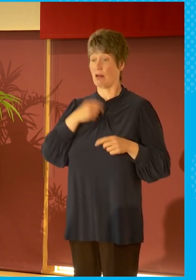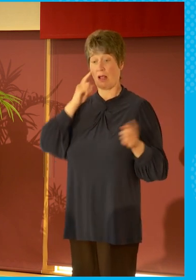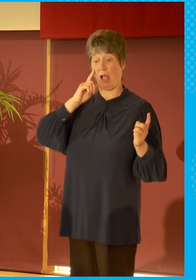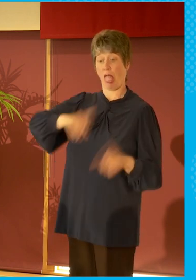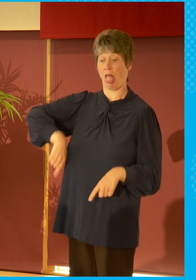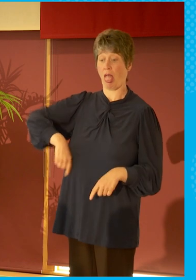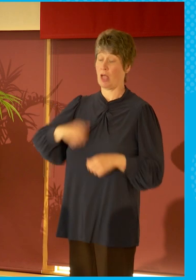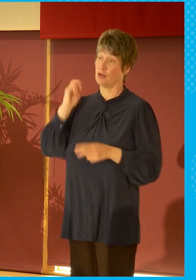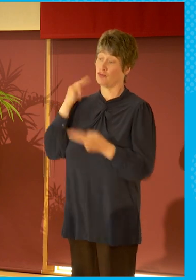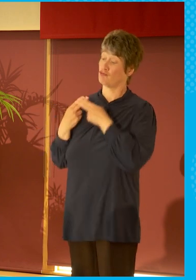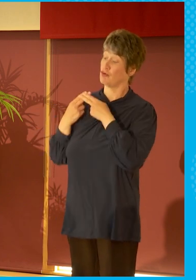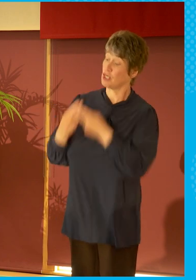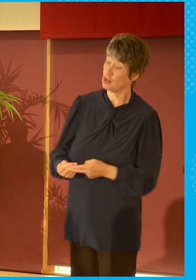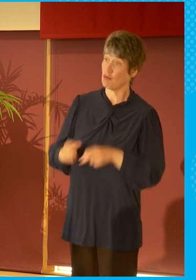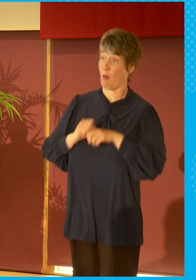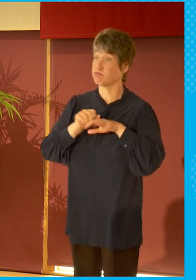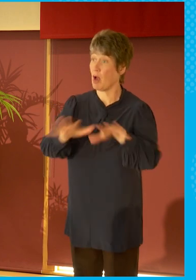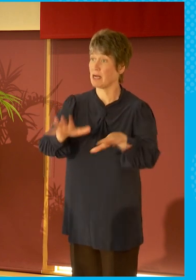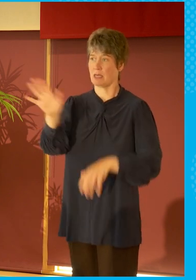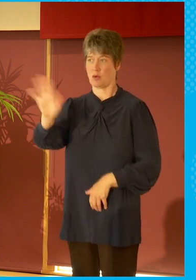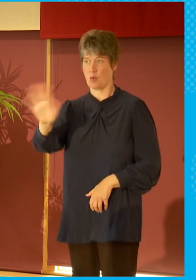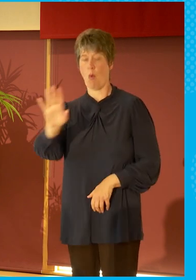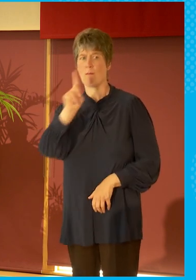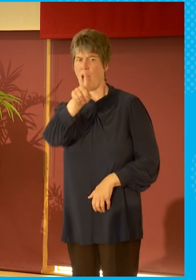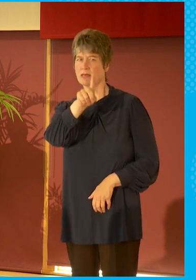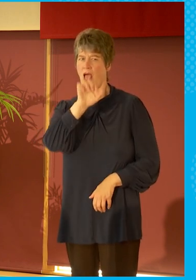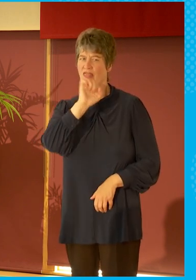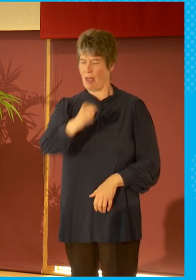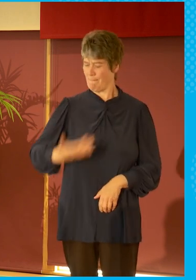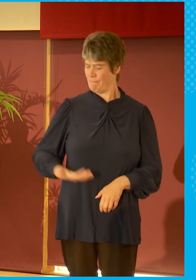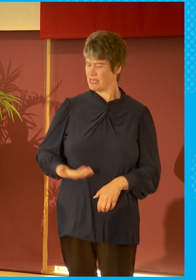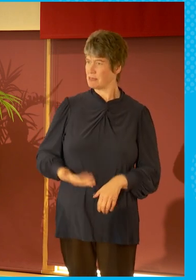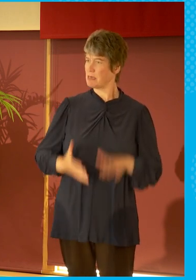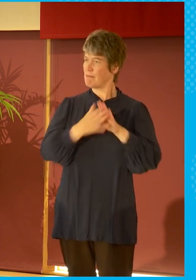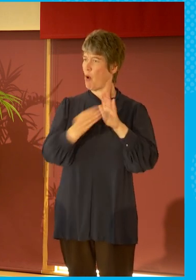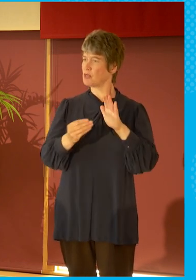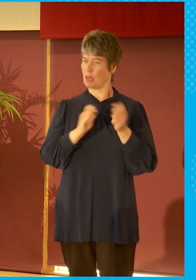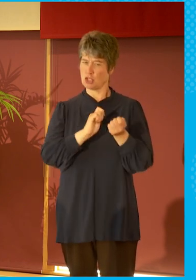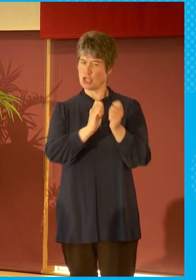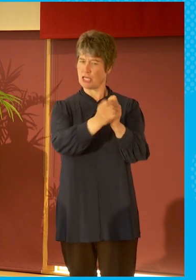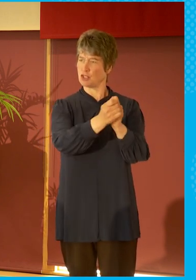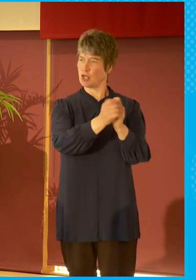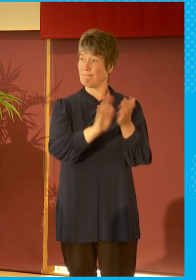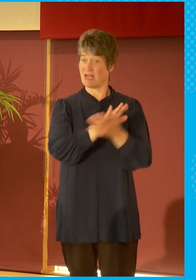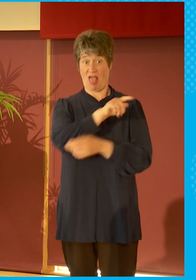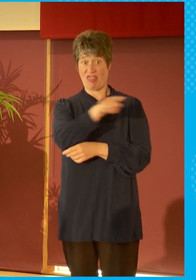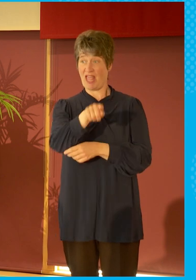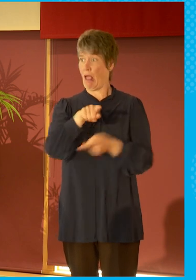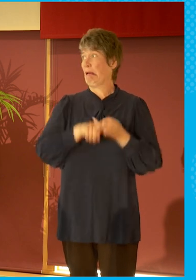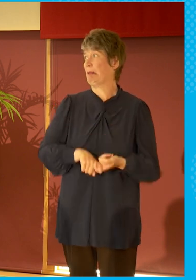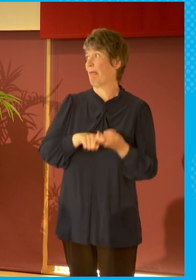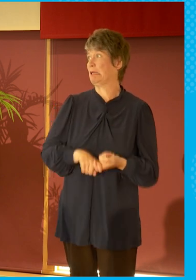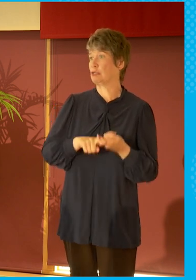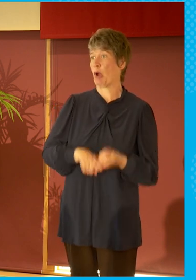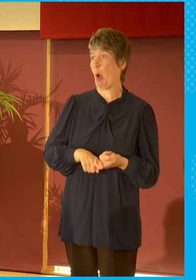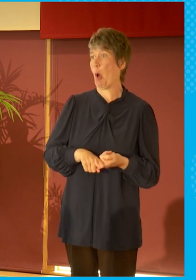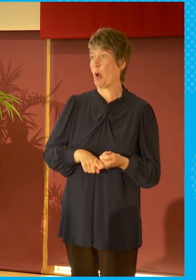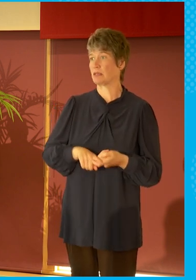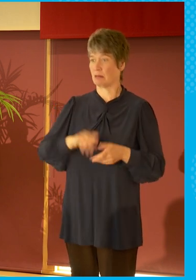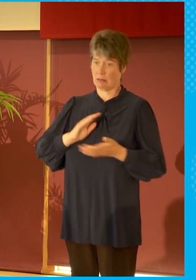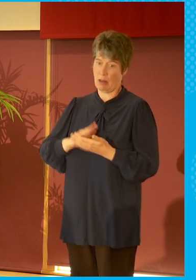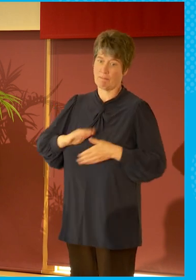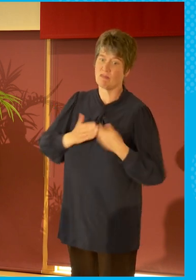but they're changing the way their businesses operate so that they are much less dependent on providing broadcasting.